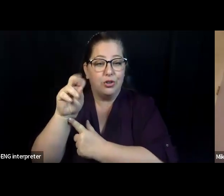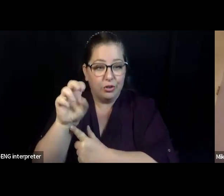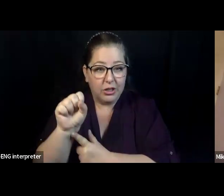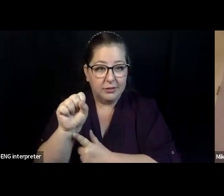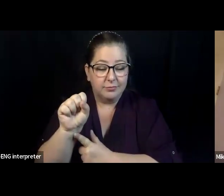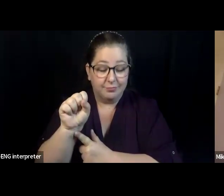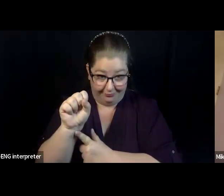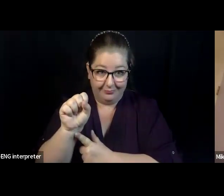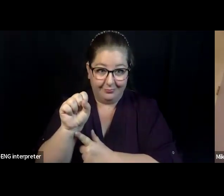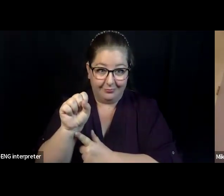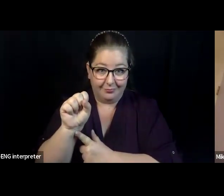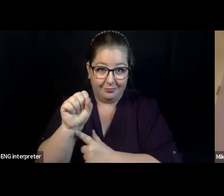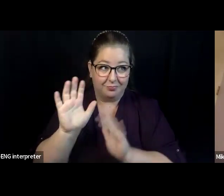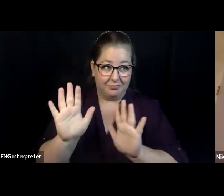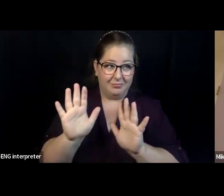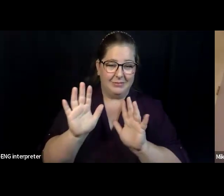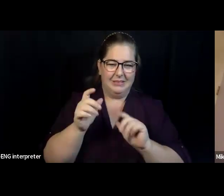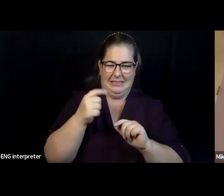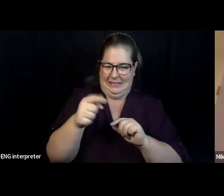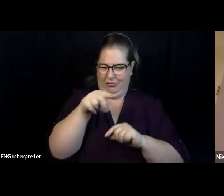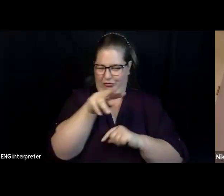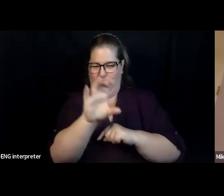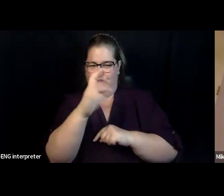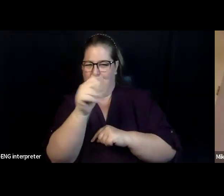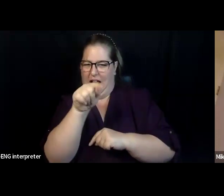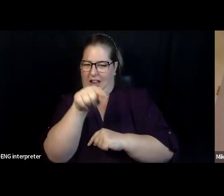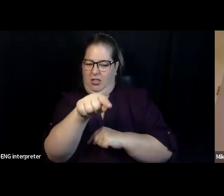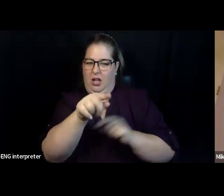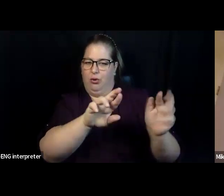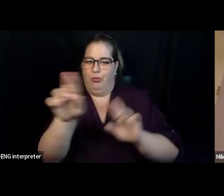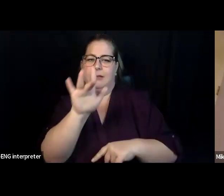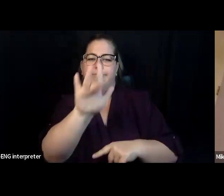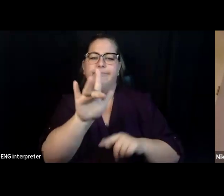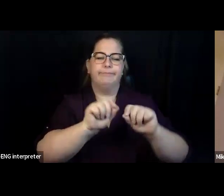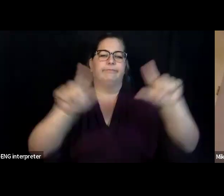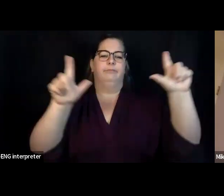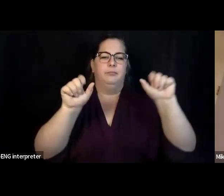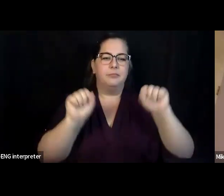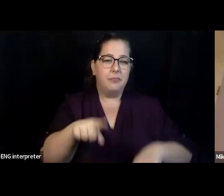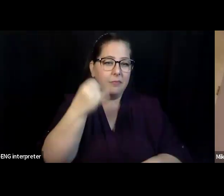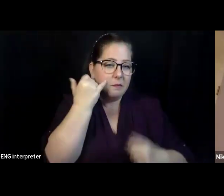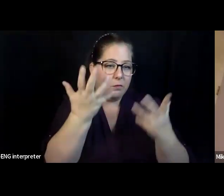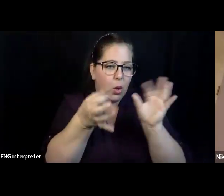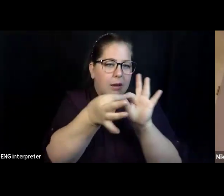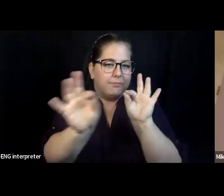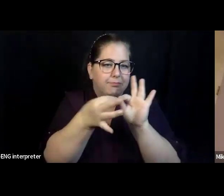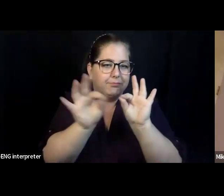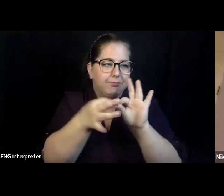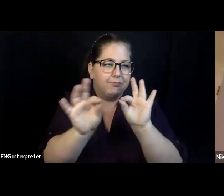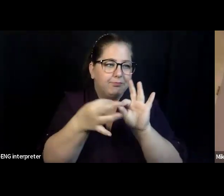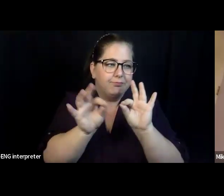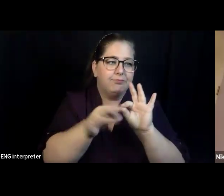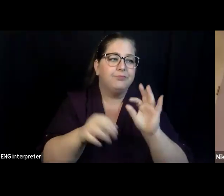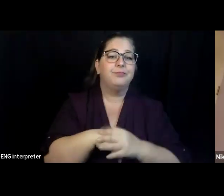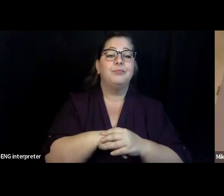in the chat. The chat function is turned off, but please use the Q&A like it's a chat